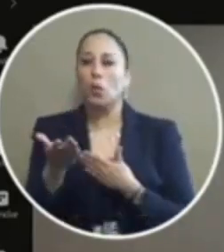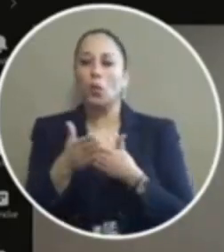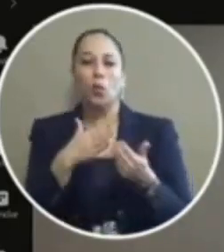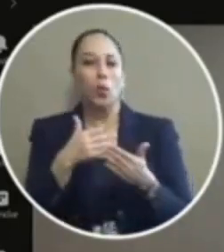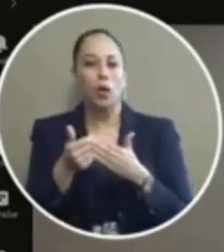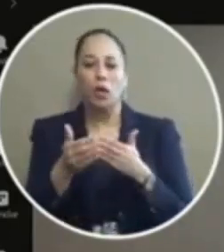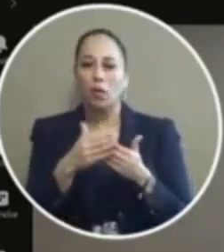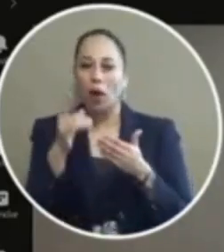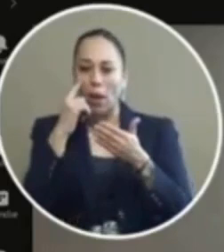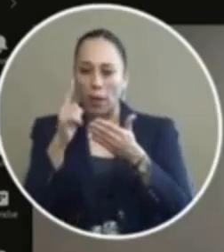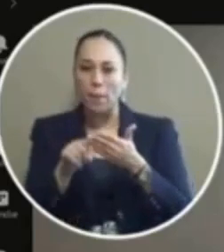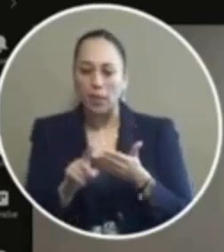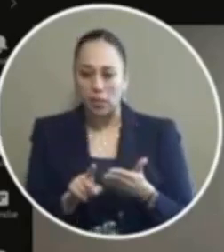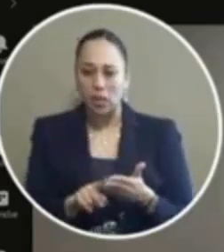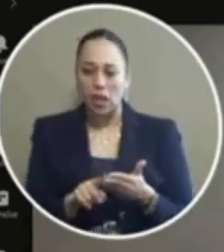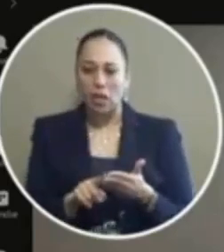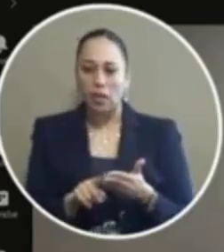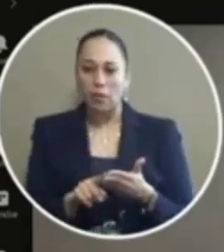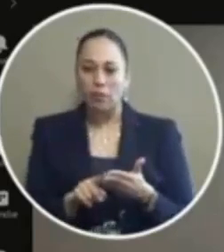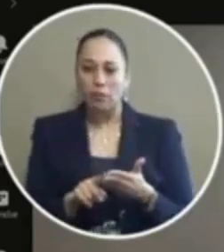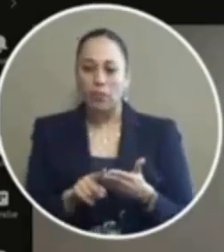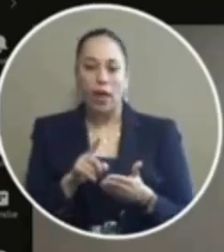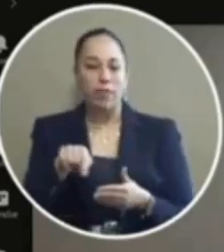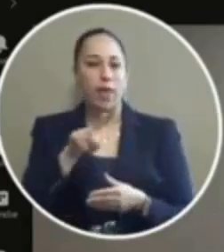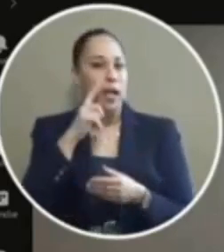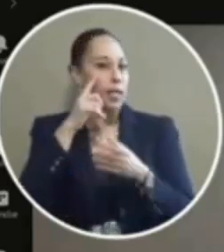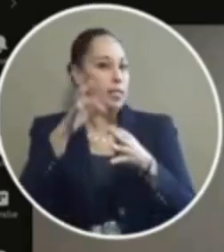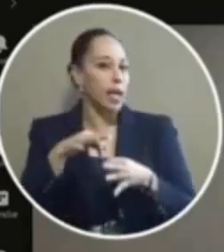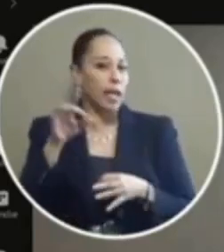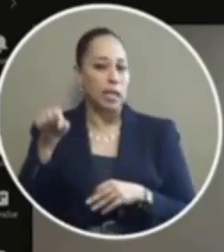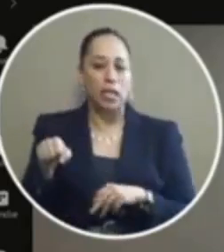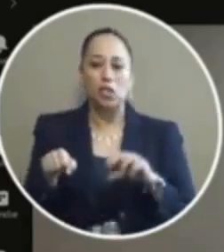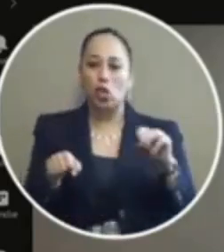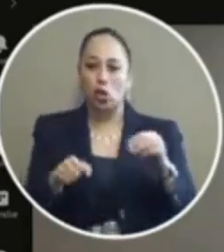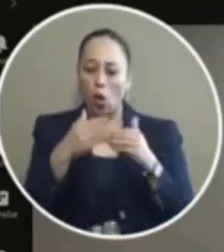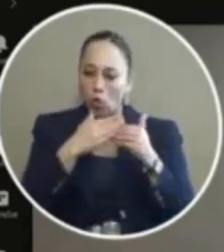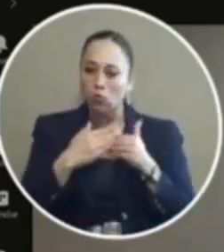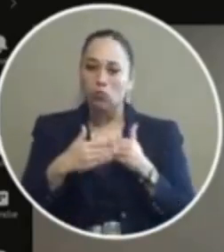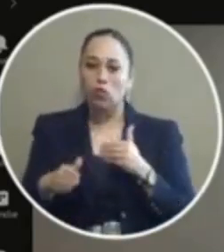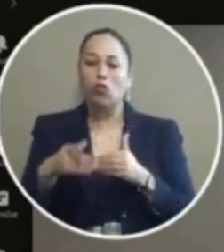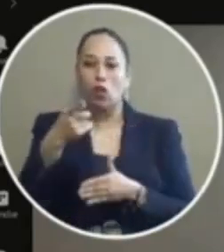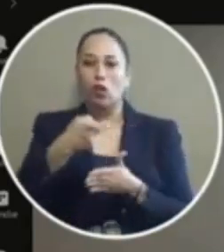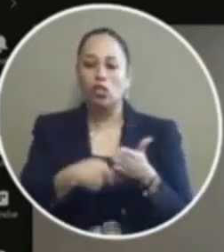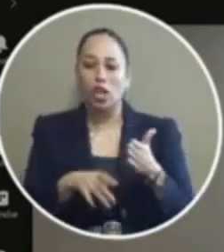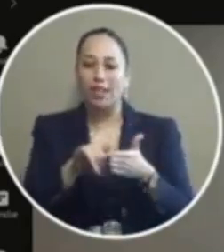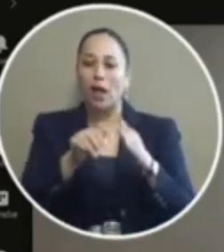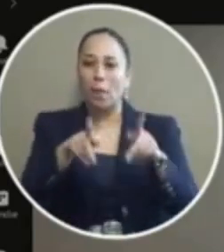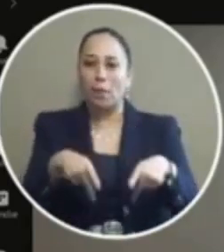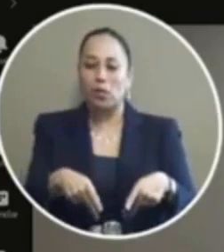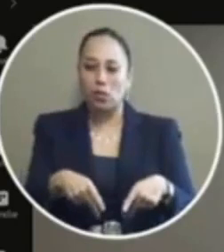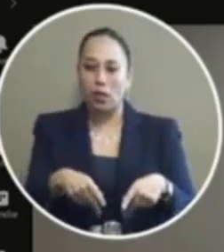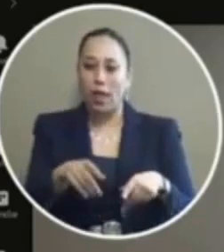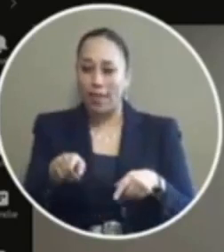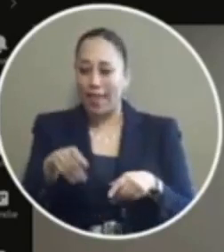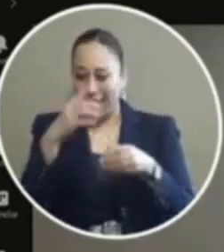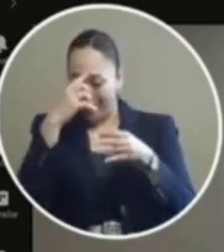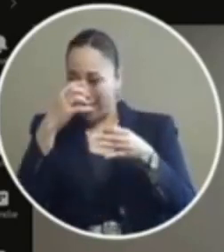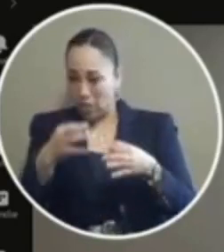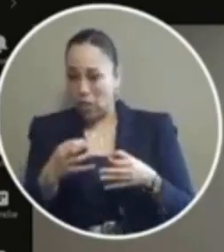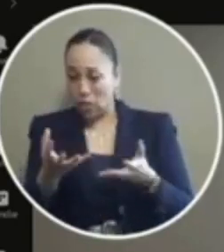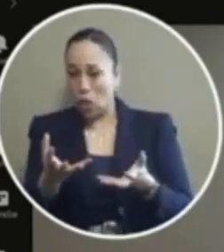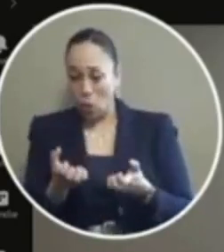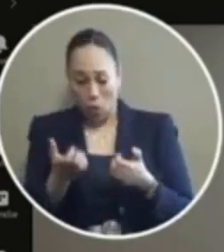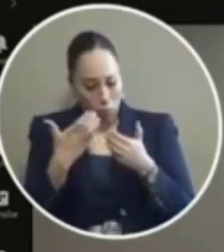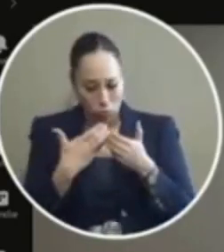know whoever they're investigating and then they decide whether or not they're going to go forward with charging the individual if they decide they want to